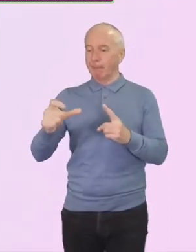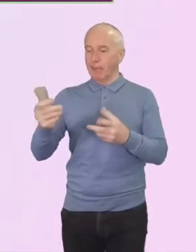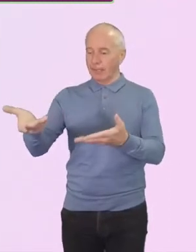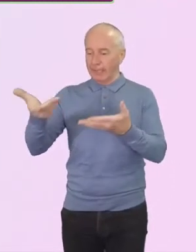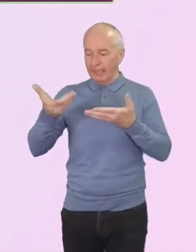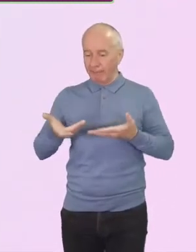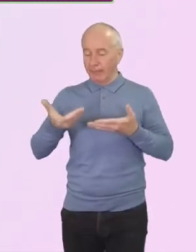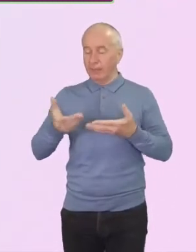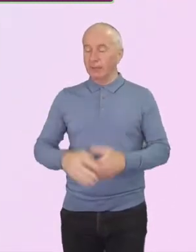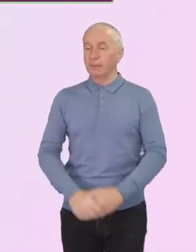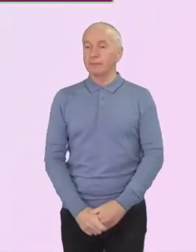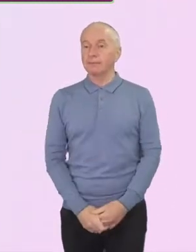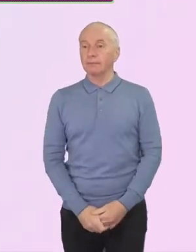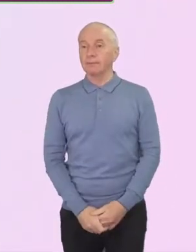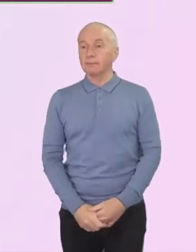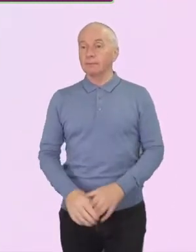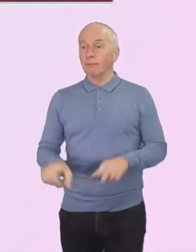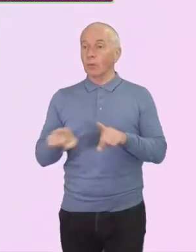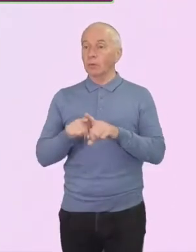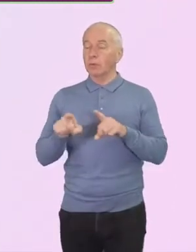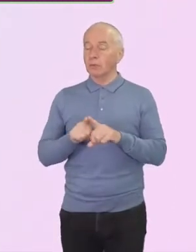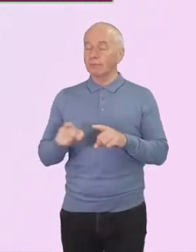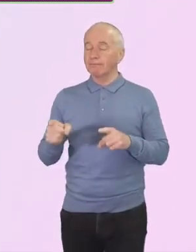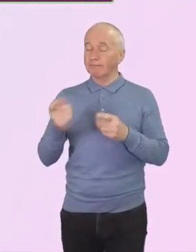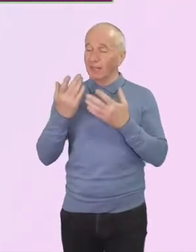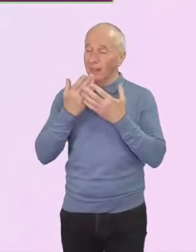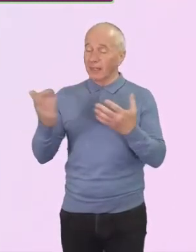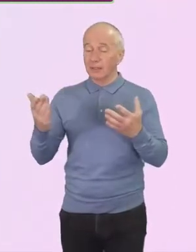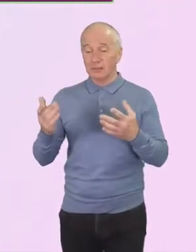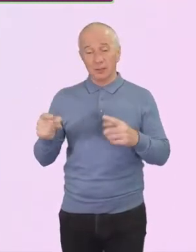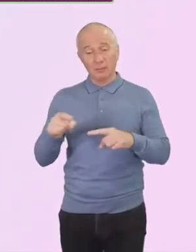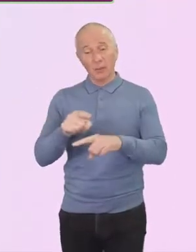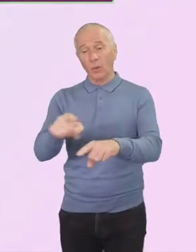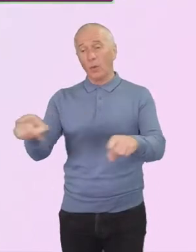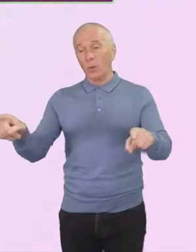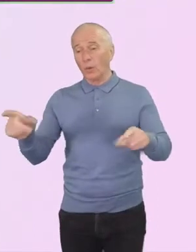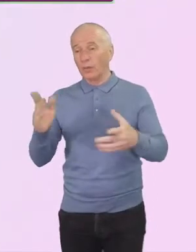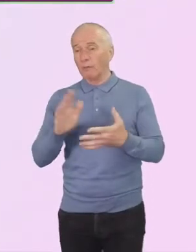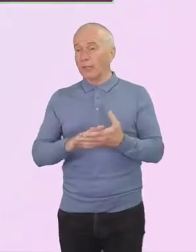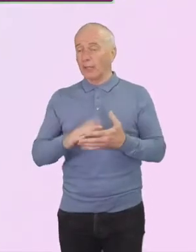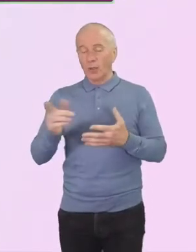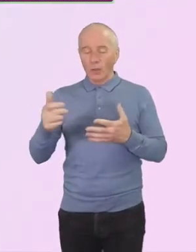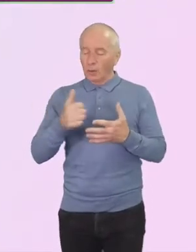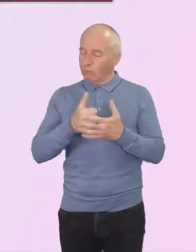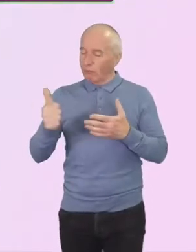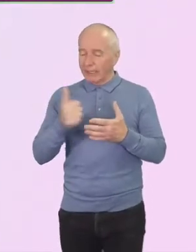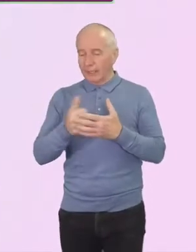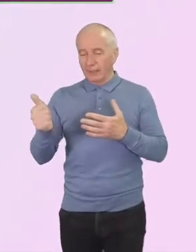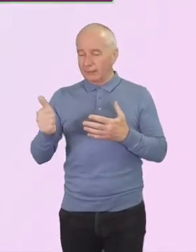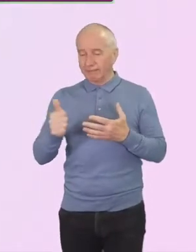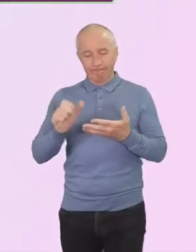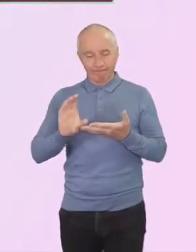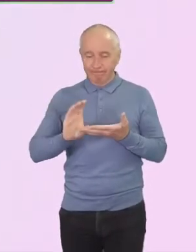I also give thanks for so many of you who give systematically and regularly during the year.